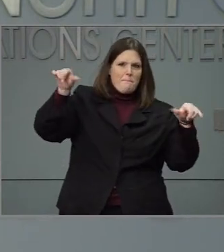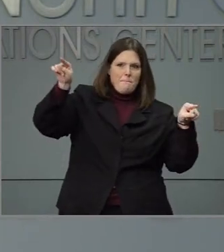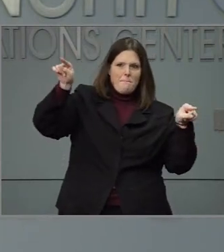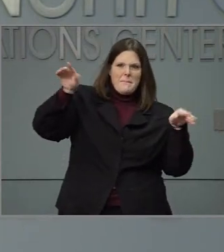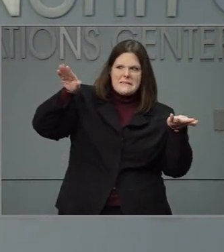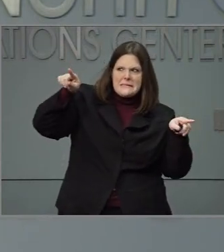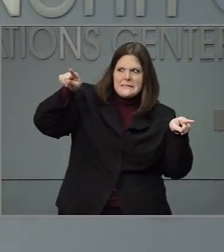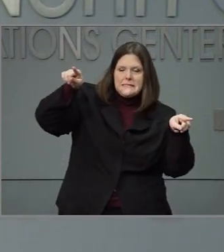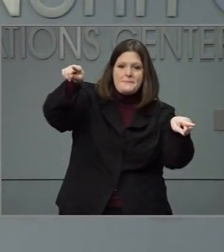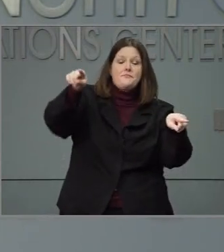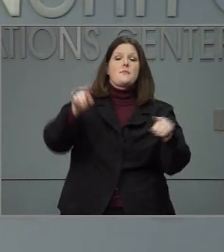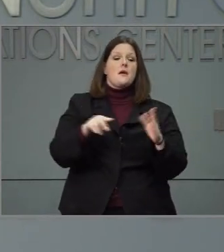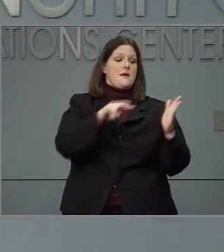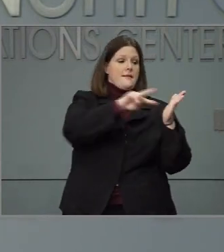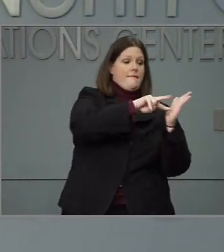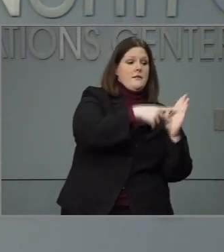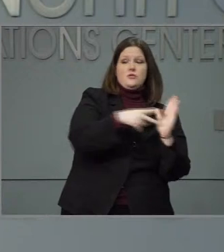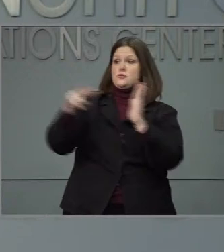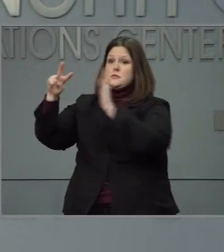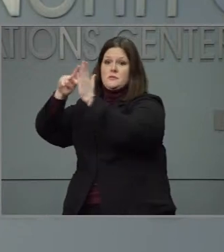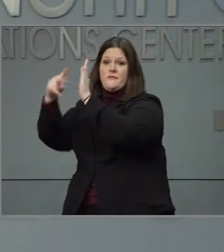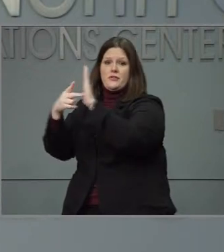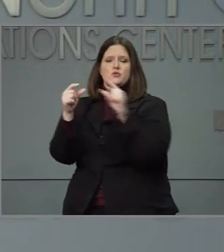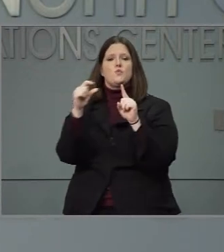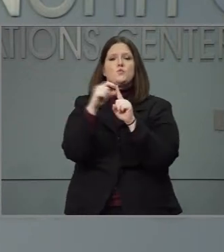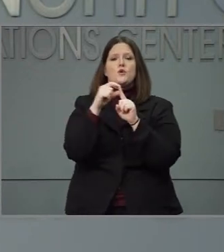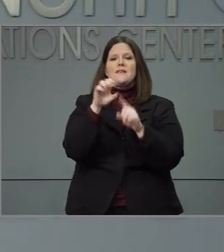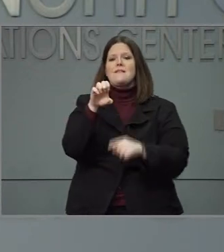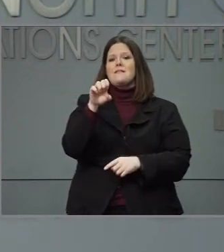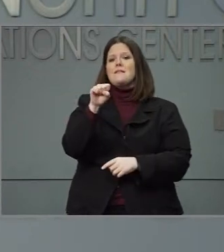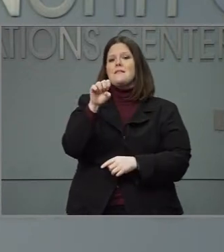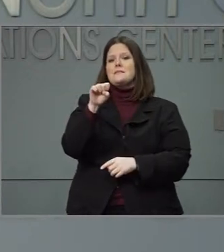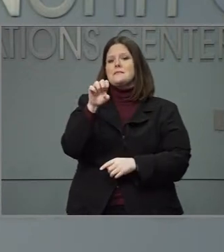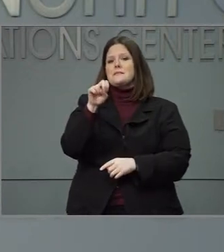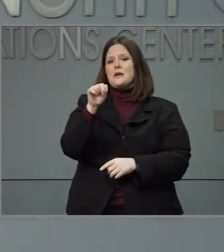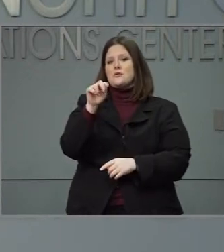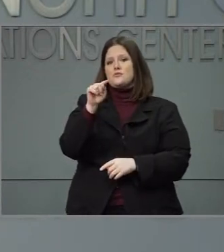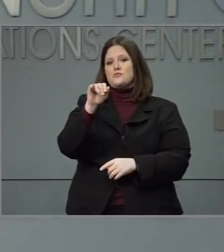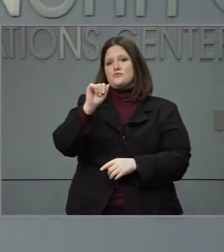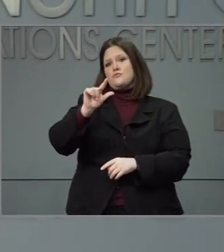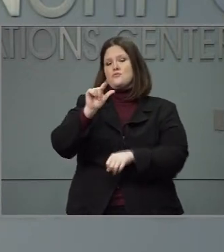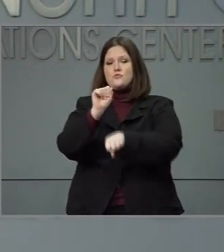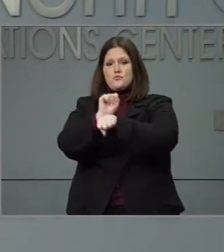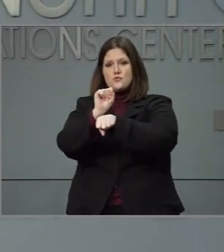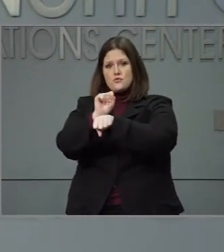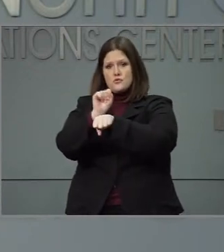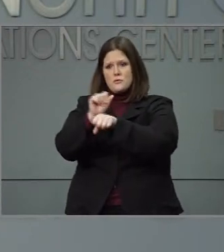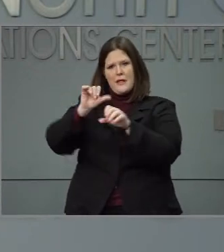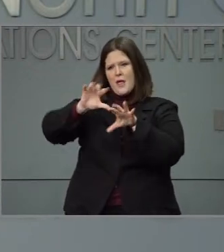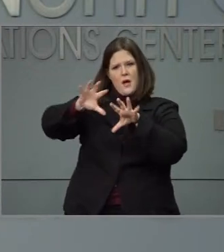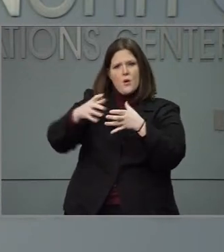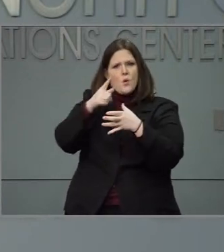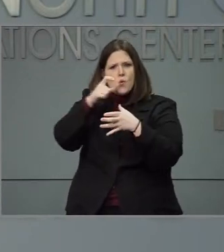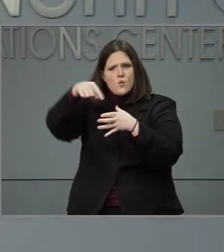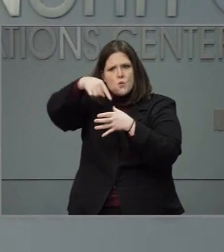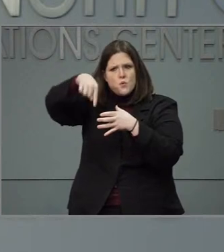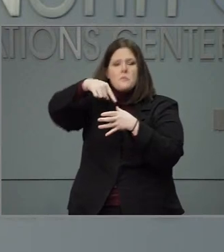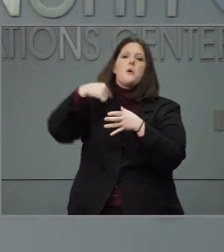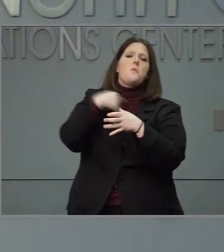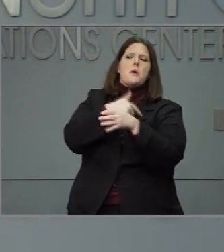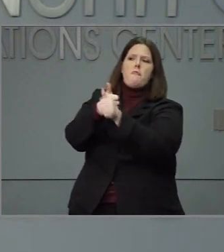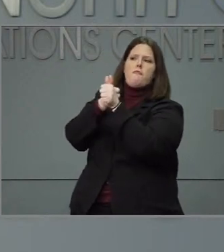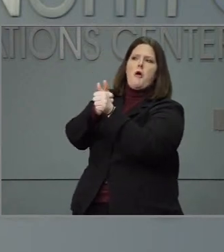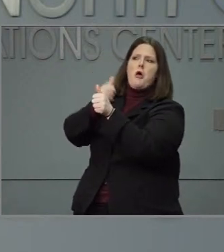of essential workers follows pretty closely what the CDC says. We know